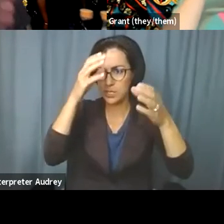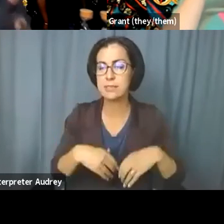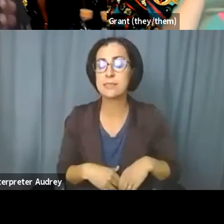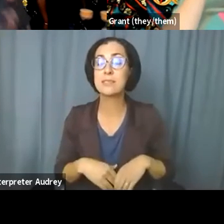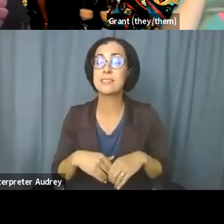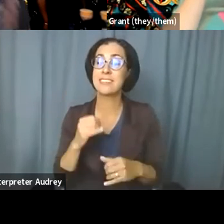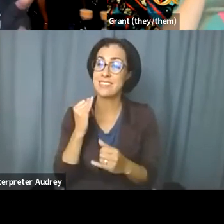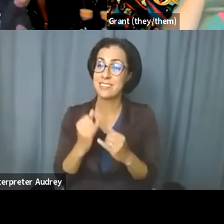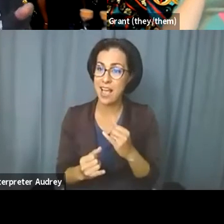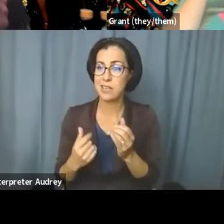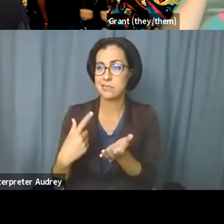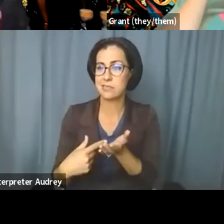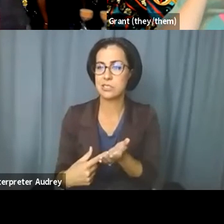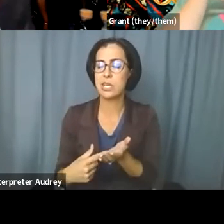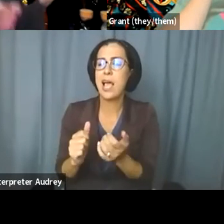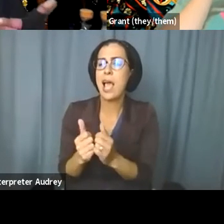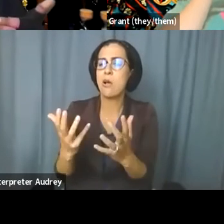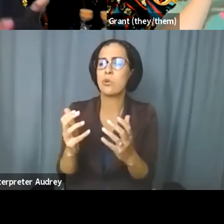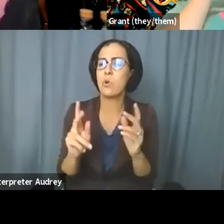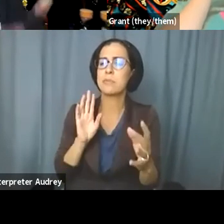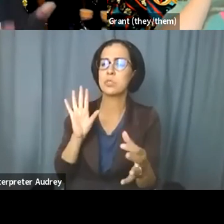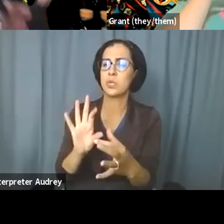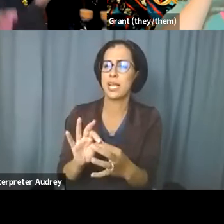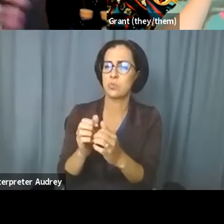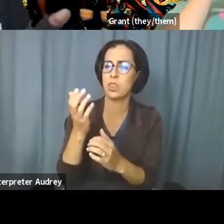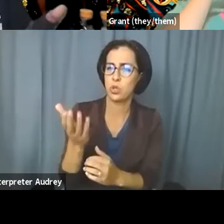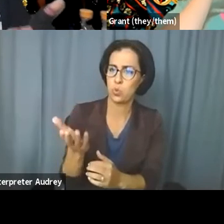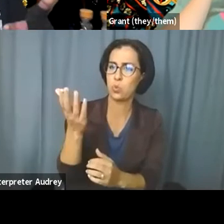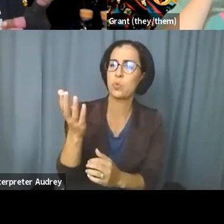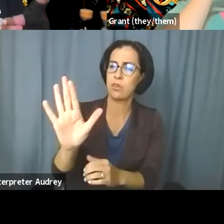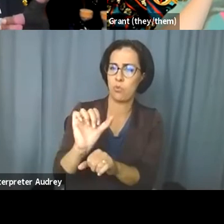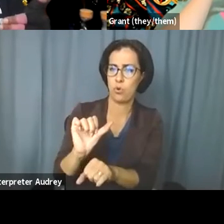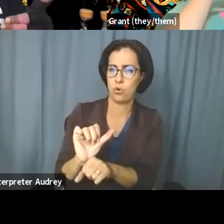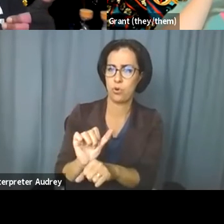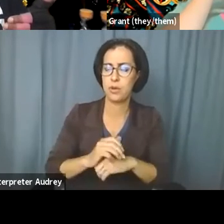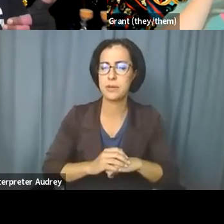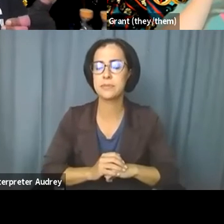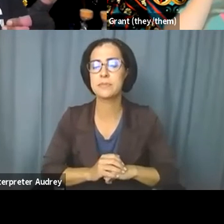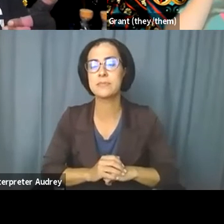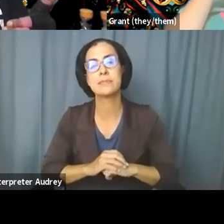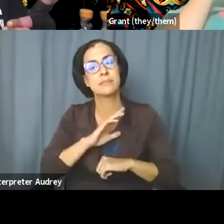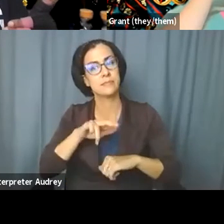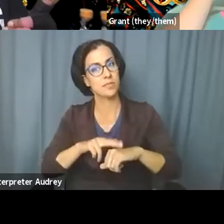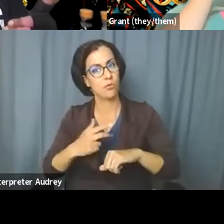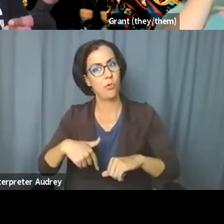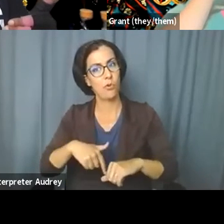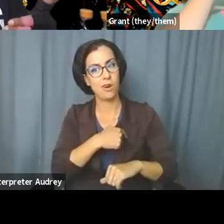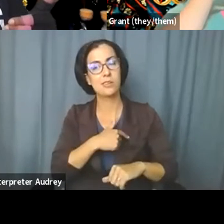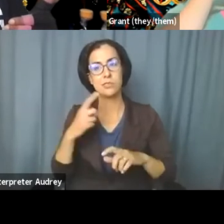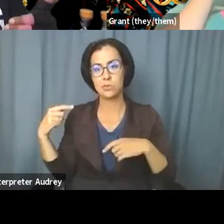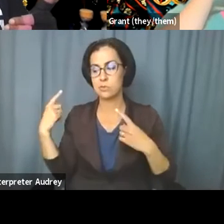how do you want folks to connect with you and your work? Now, of course, we have been treating this